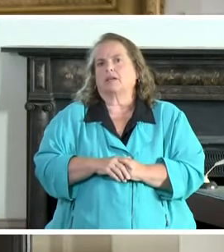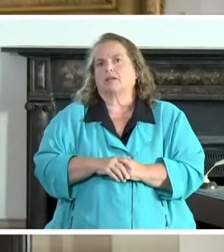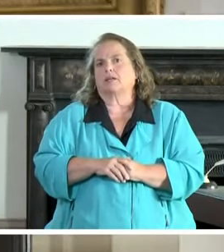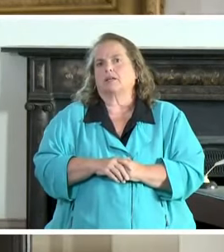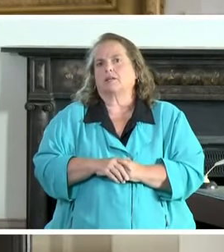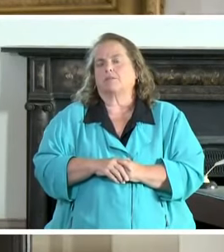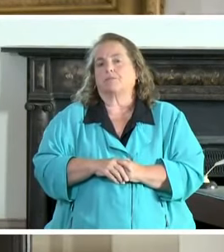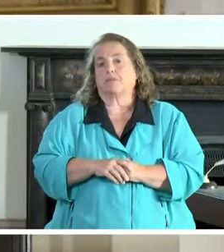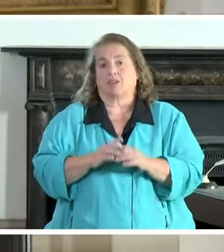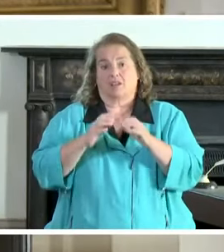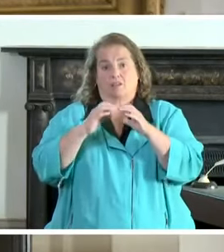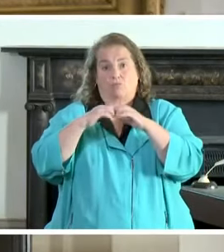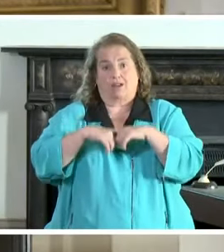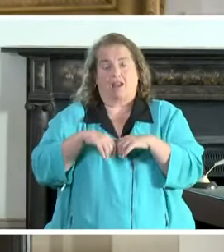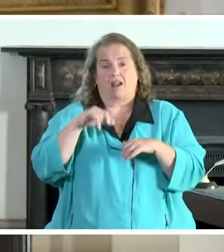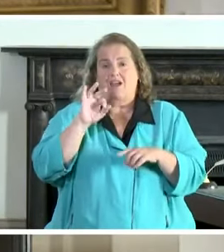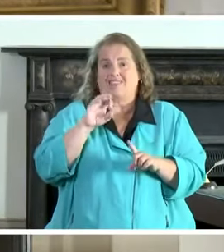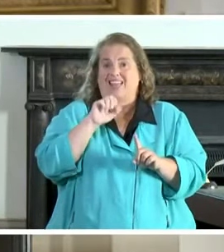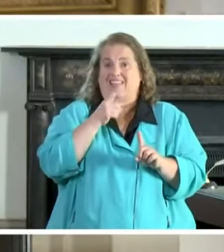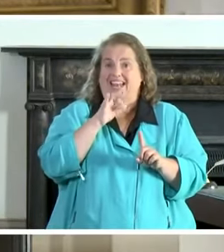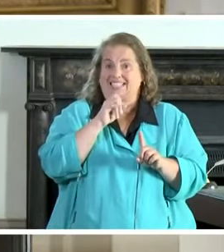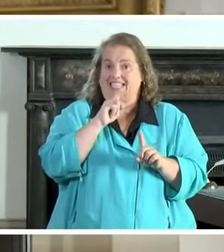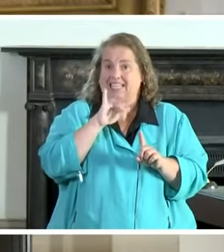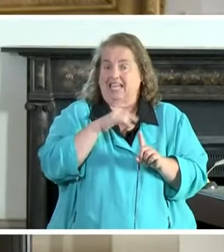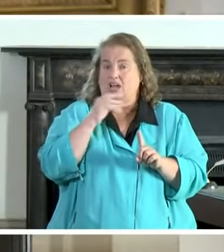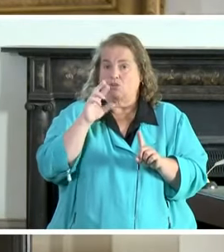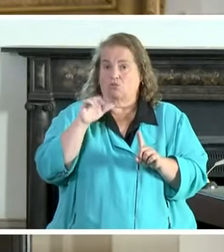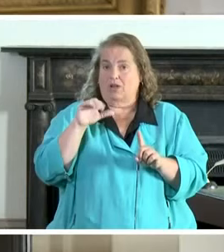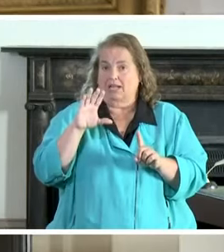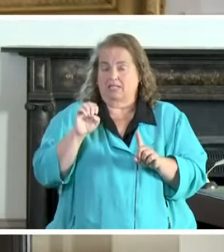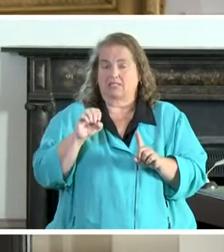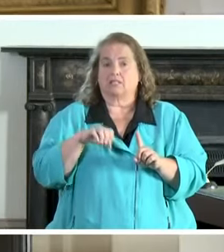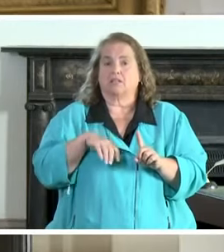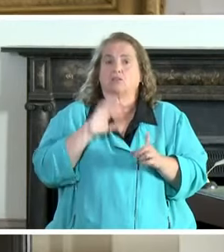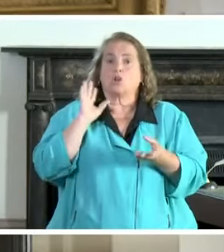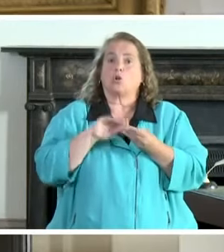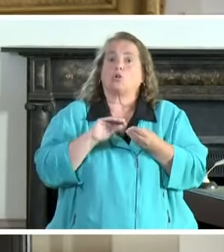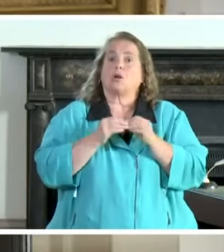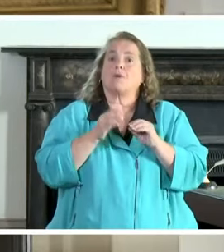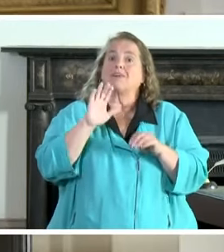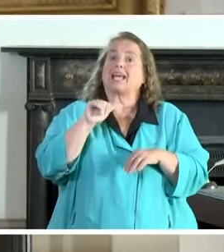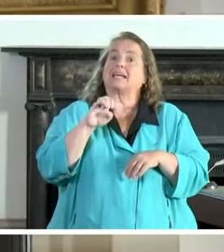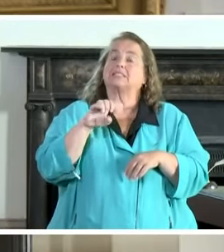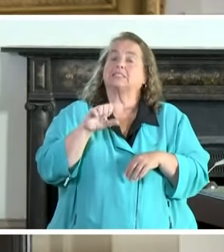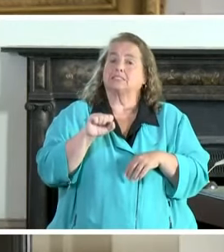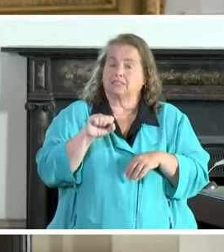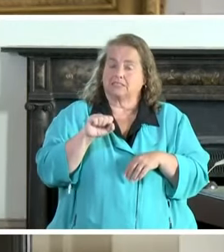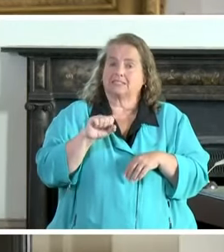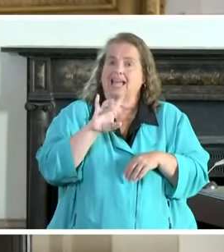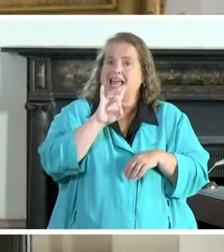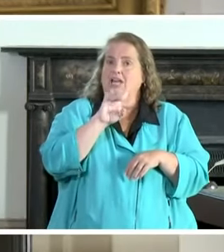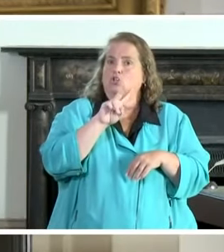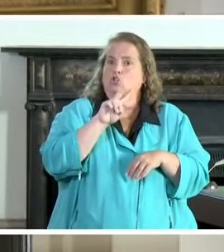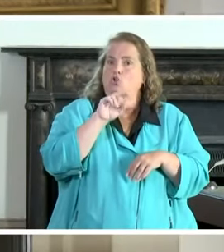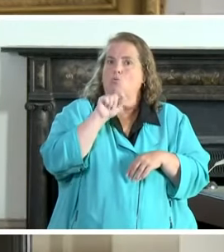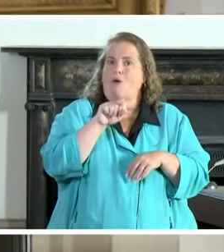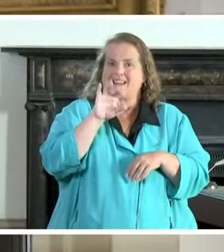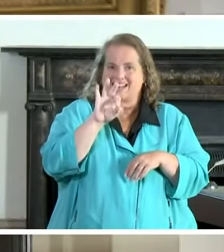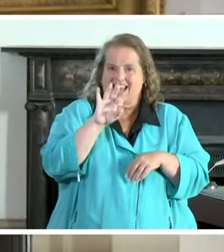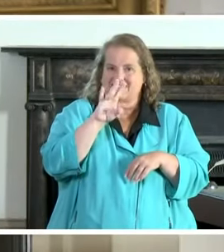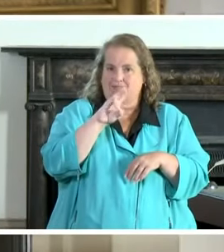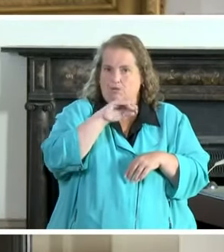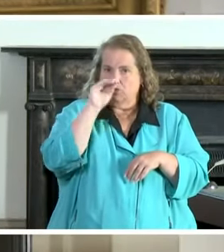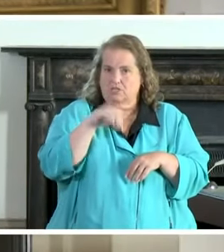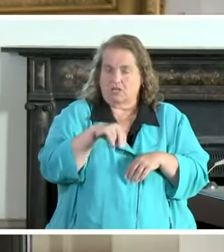uh breakdown of ethnicity and race on total number of cases uh 82.97